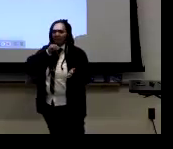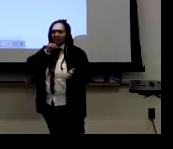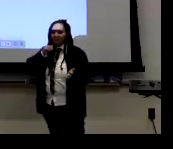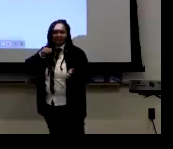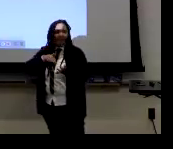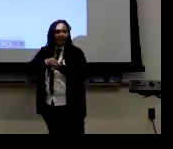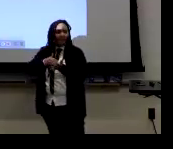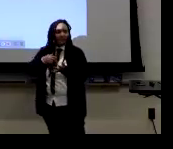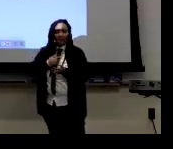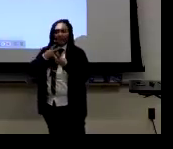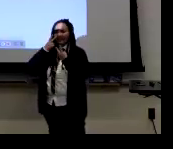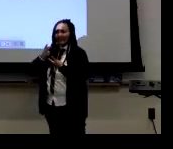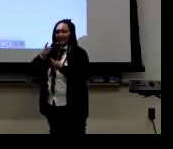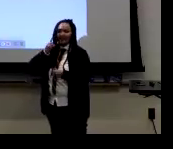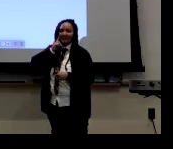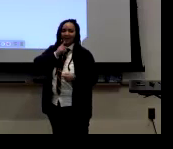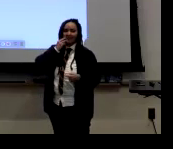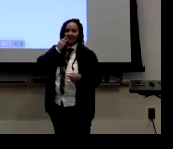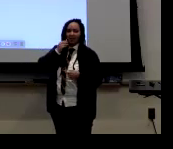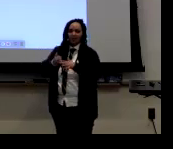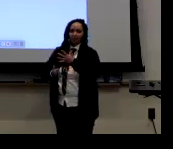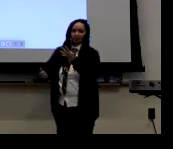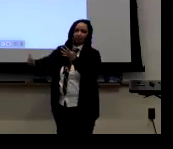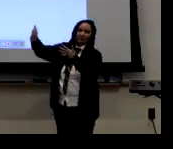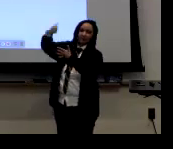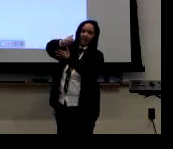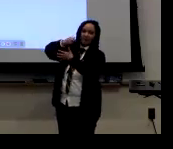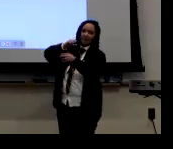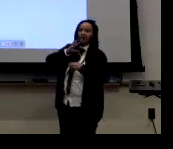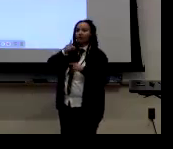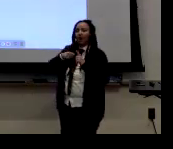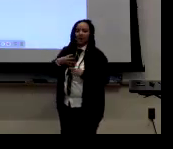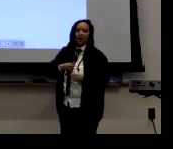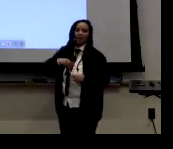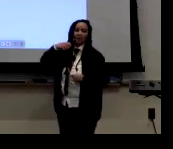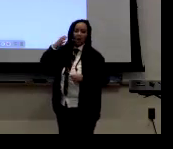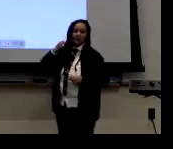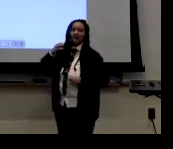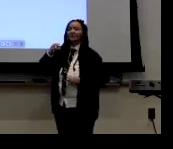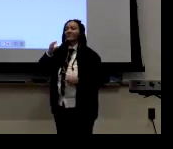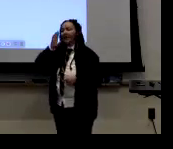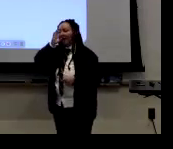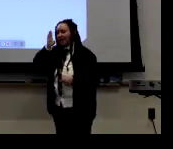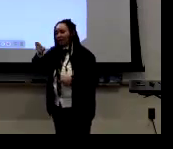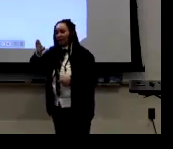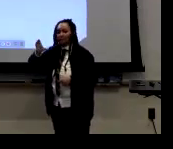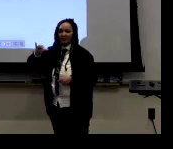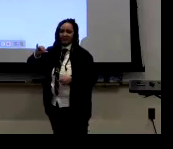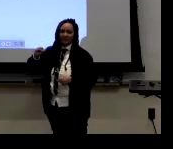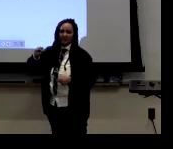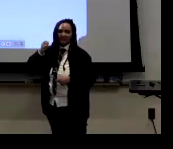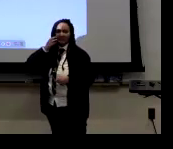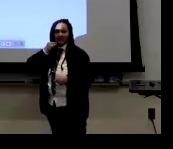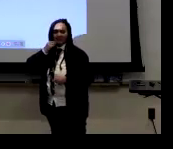Um, you can't study from a singular lens. Um, you know, the, the deaf experience is, you know, my experience, but there's